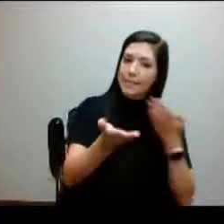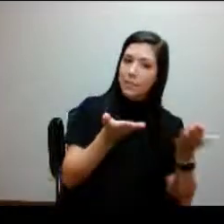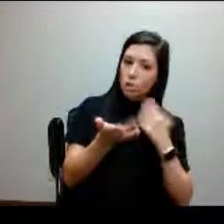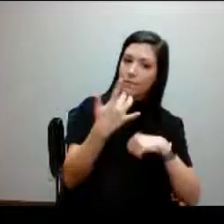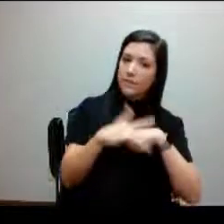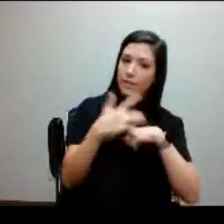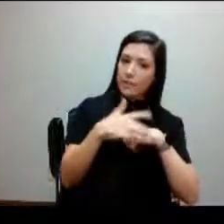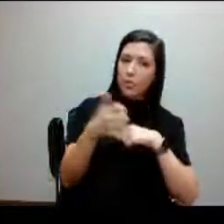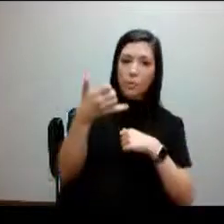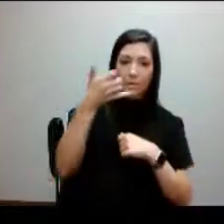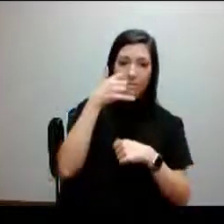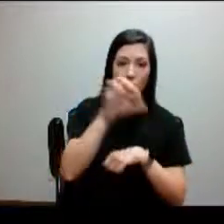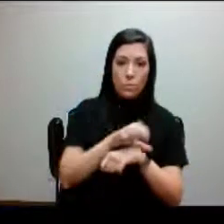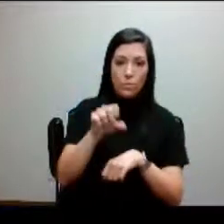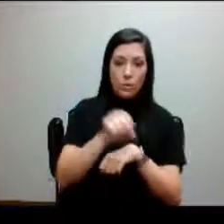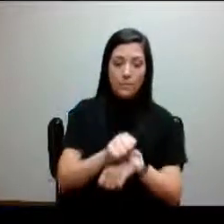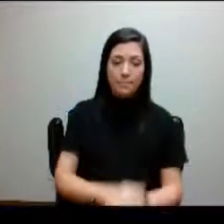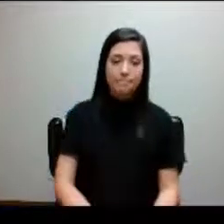by phone appointment.